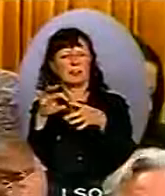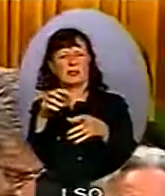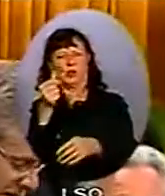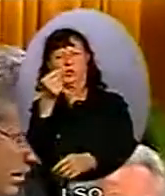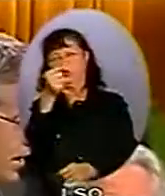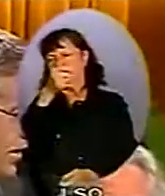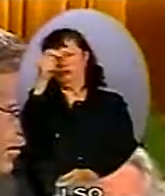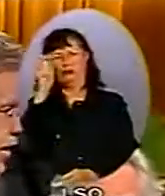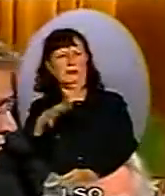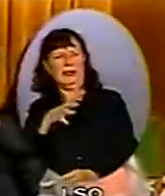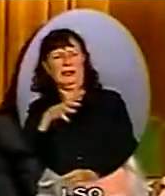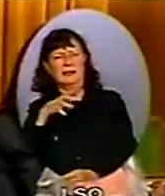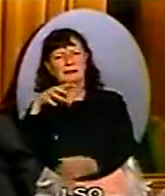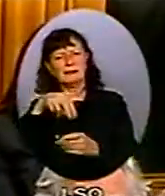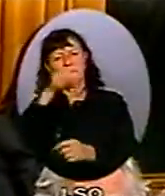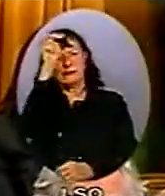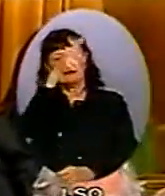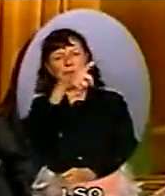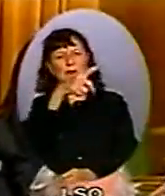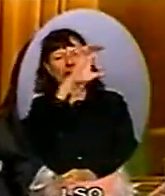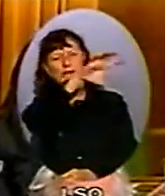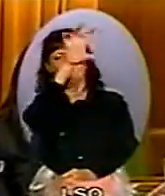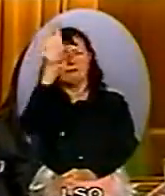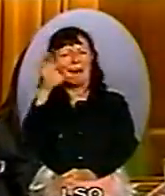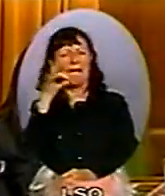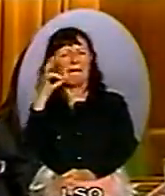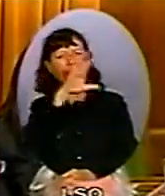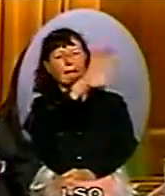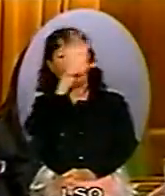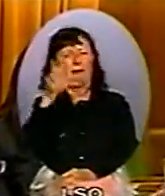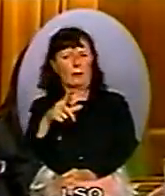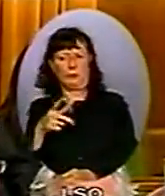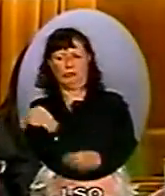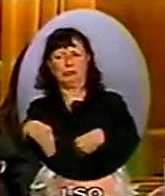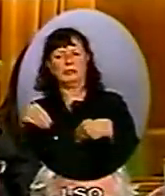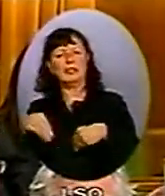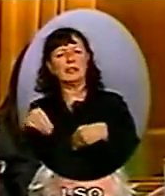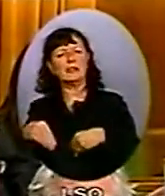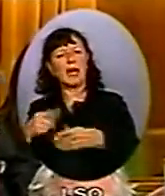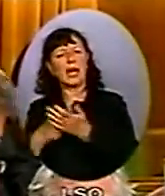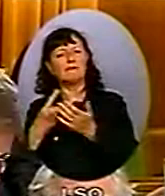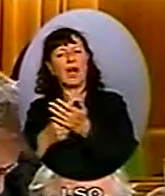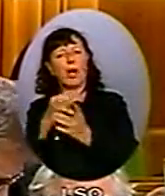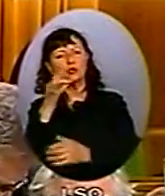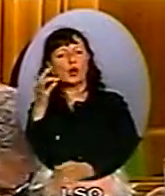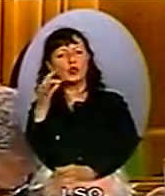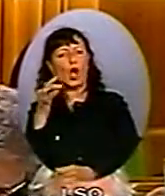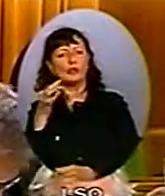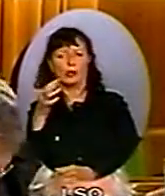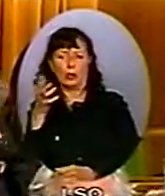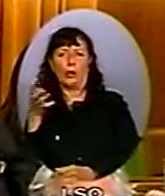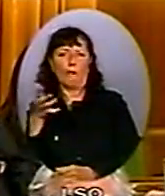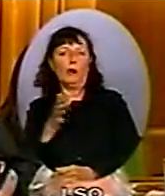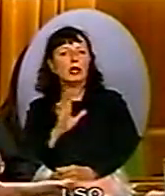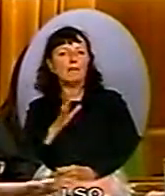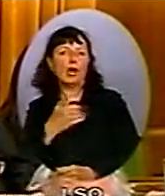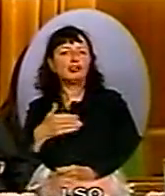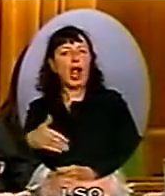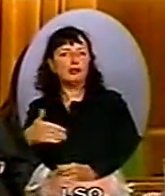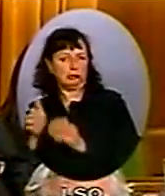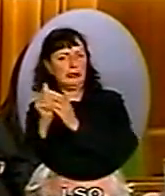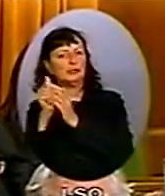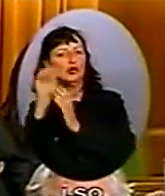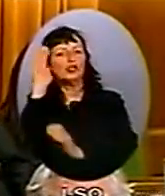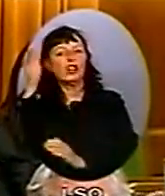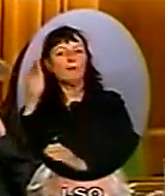and Fort Albany. Now the Health Minister had a chance to show real leadership here, but instead she led this embarrassing attack on the United Nations. Now this is a government